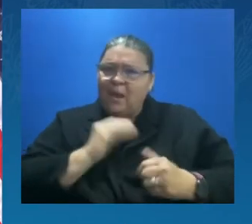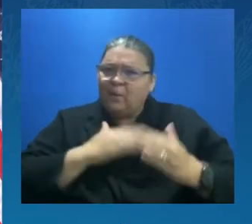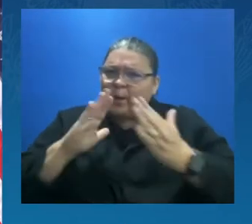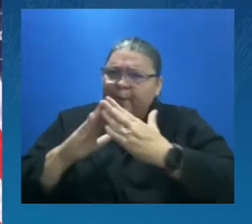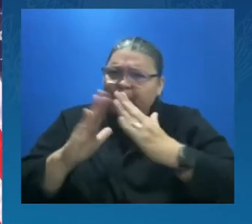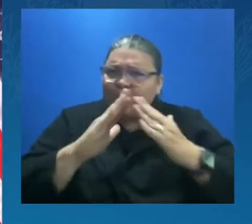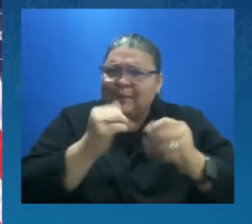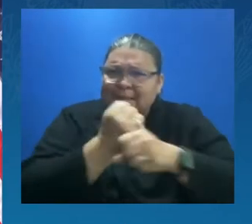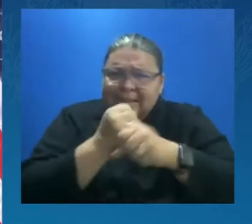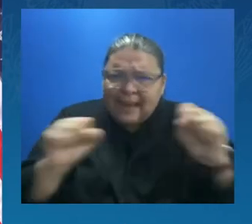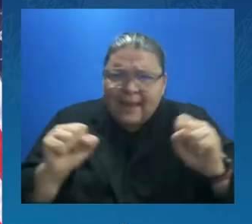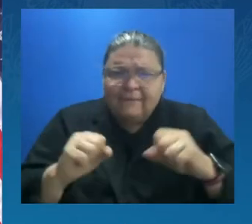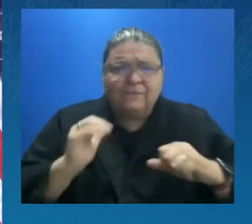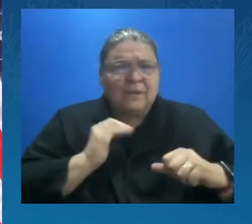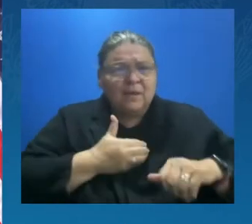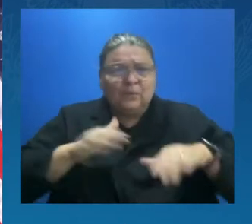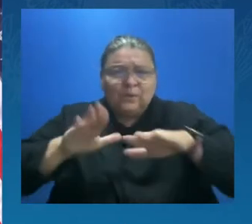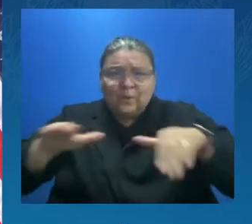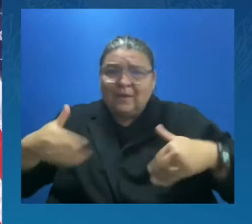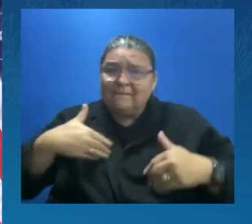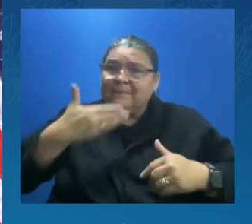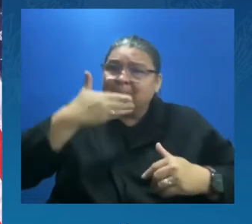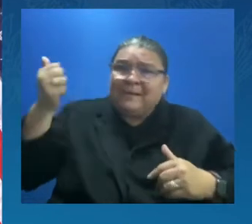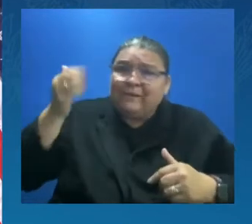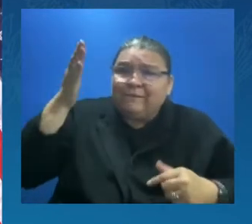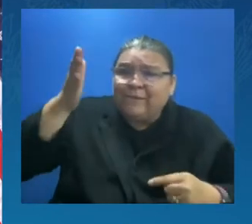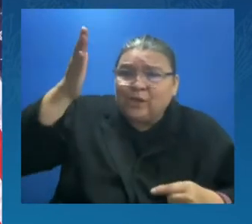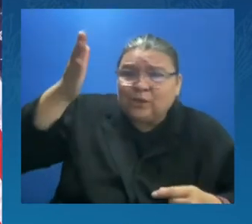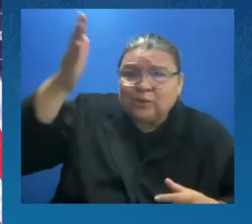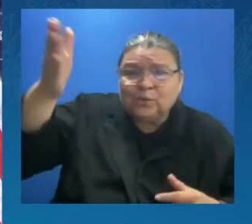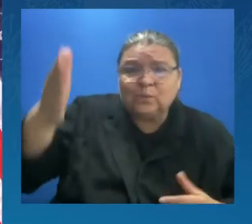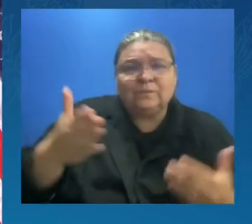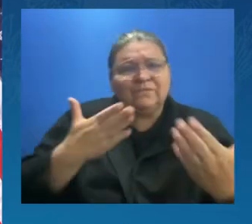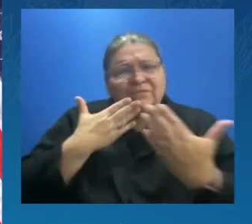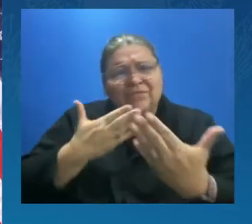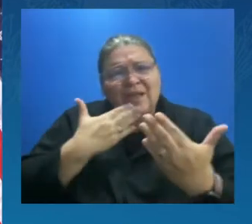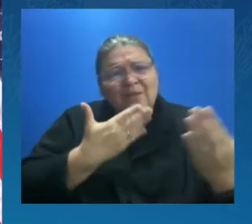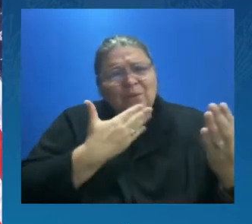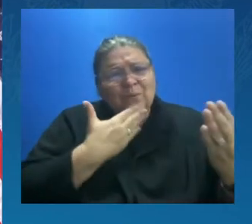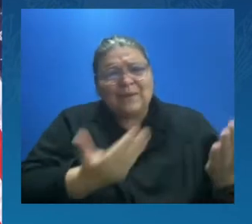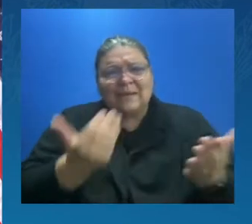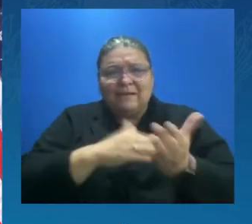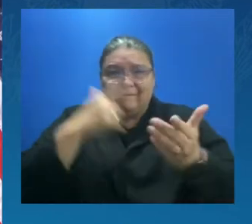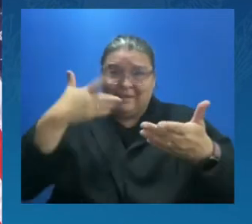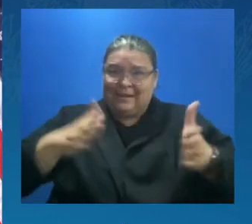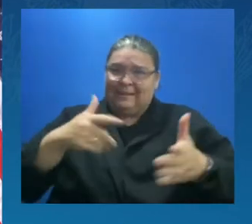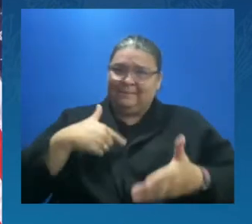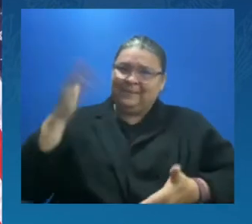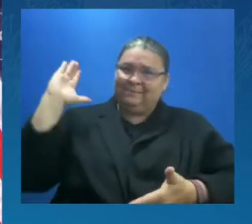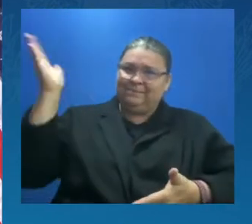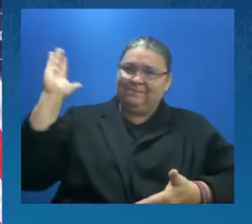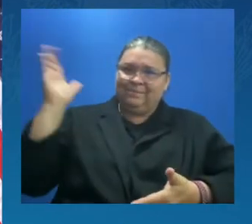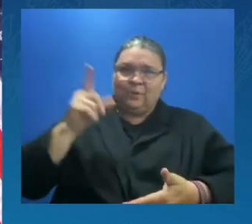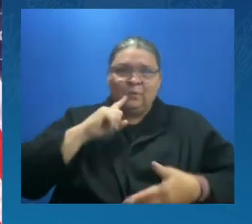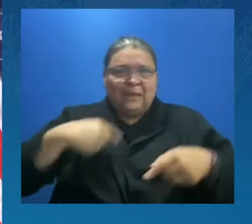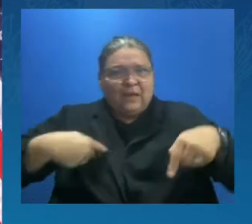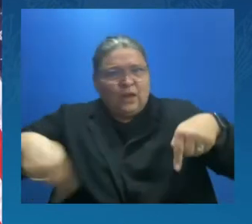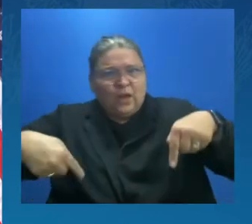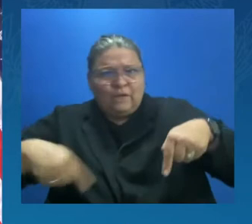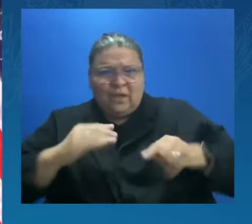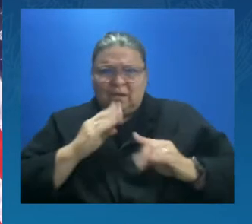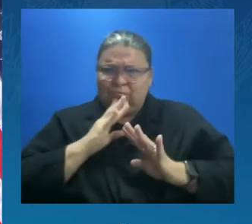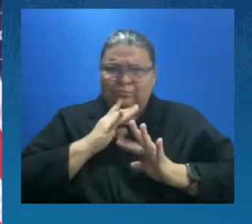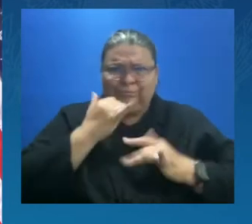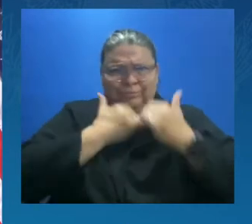I want to thank you all for the opportunity to speak here. I truly do, especially as nervous as I was and the mistakes that I made. I really appreciate you bearing with me.